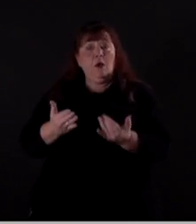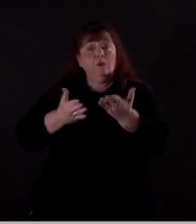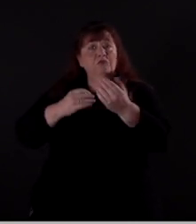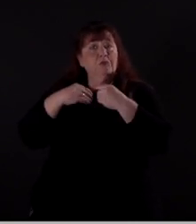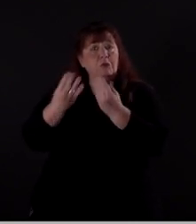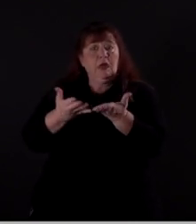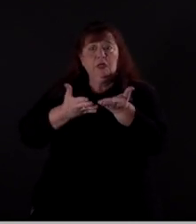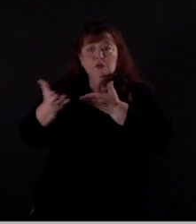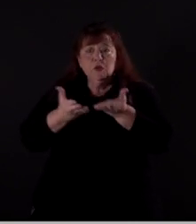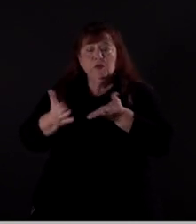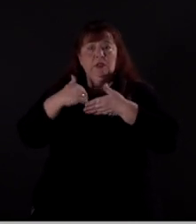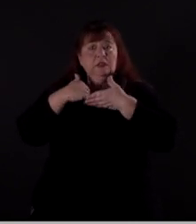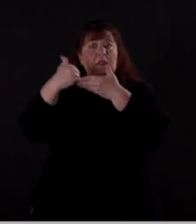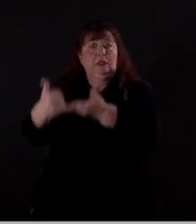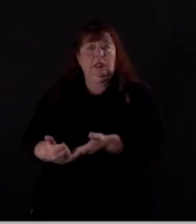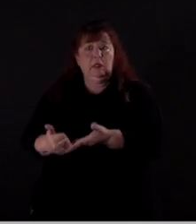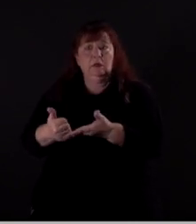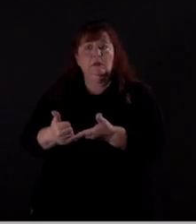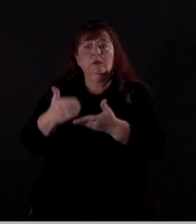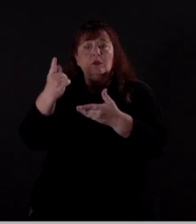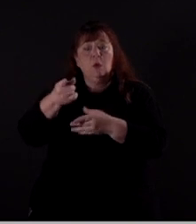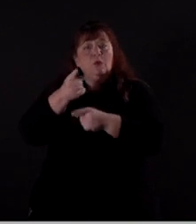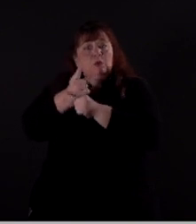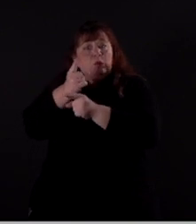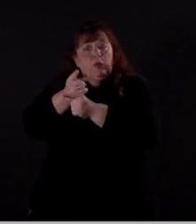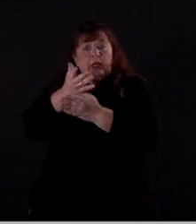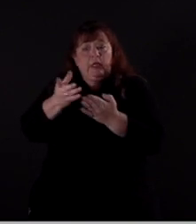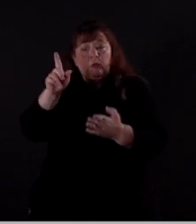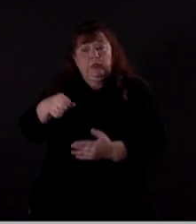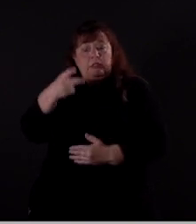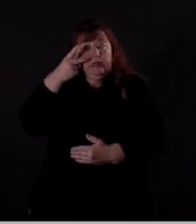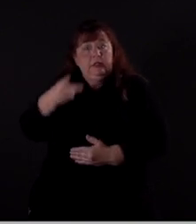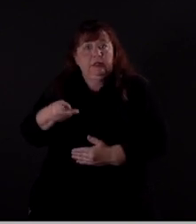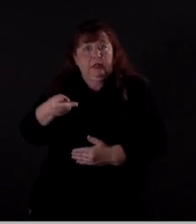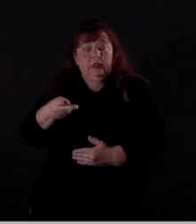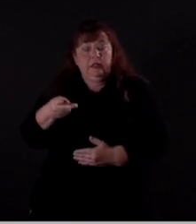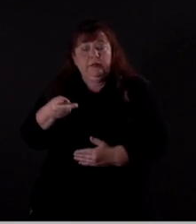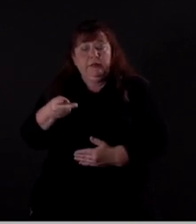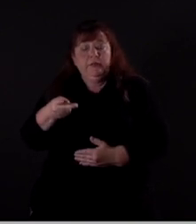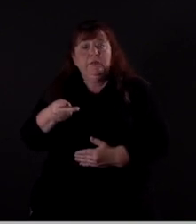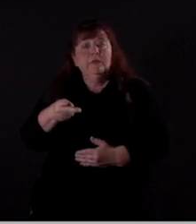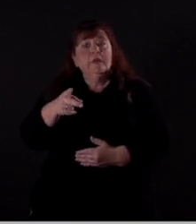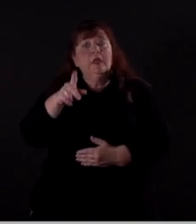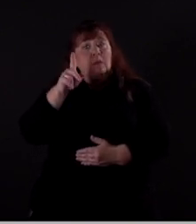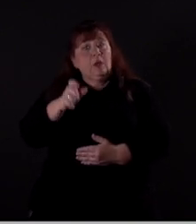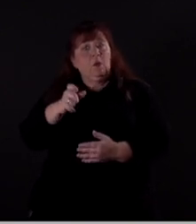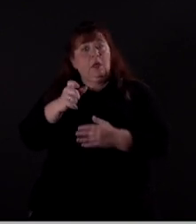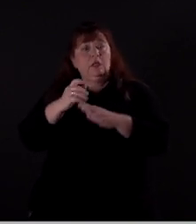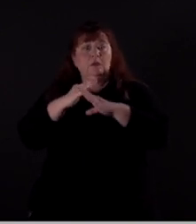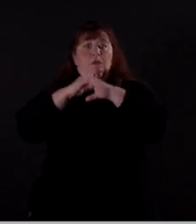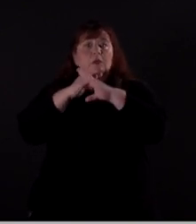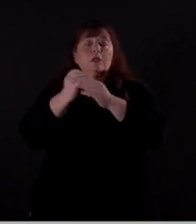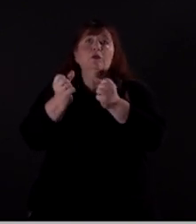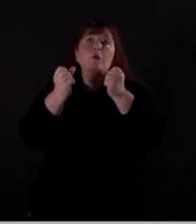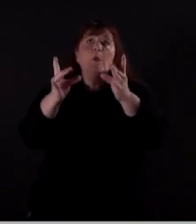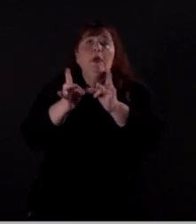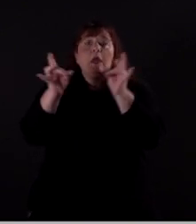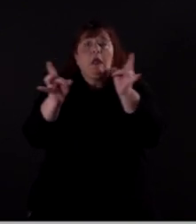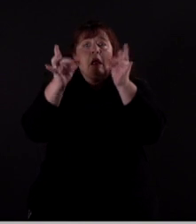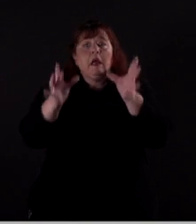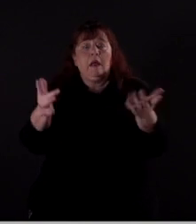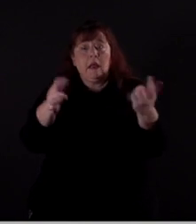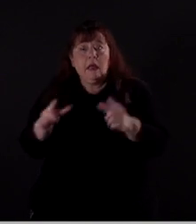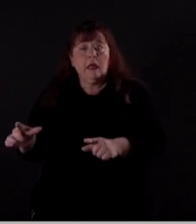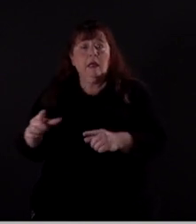we can get them help. Those are the life-saving behaviors we see, and that's when we've been able to prevent so many tragedies,